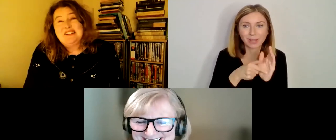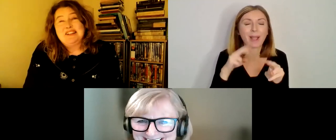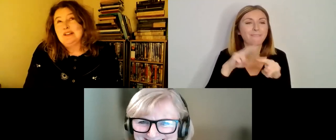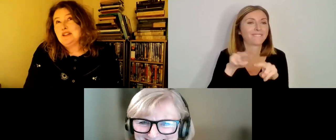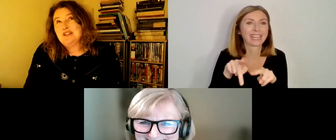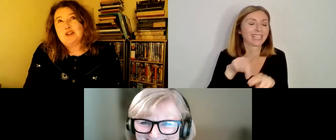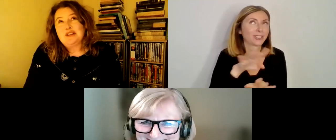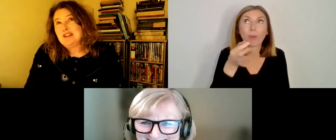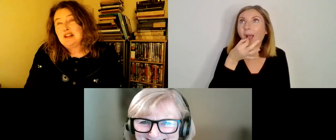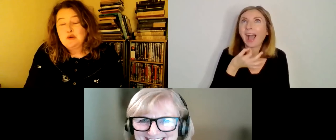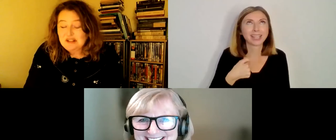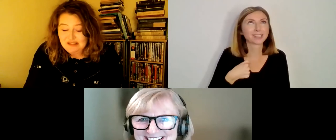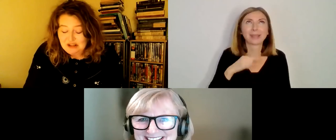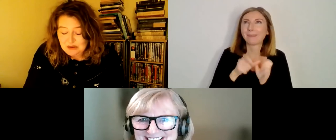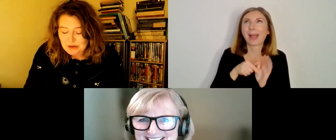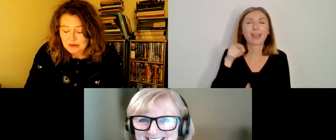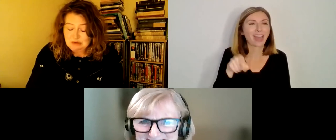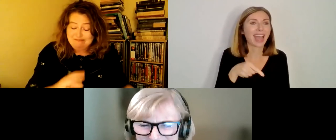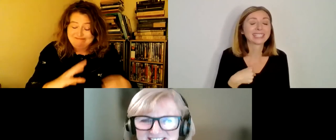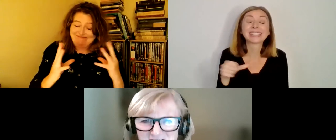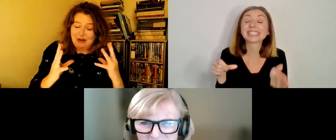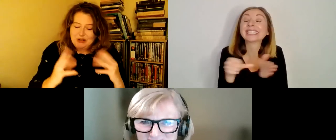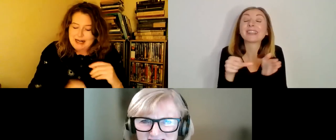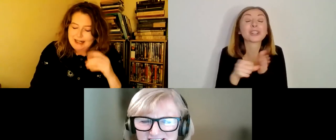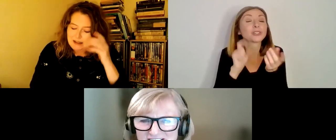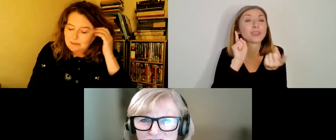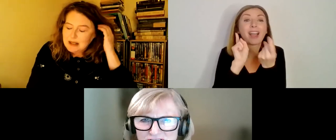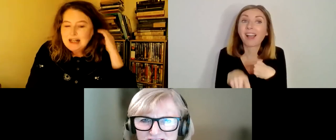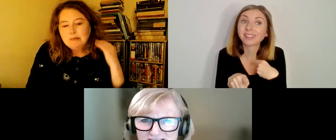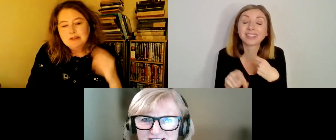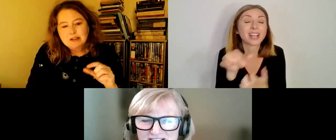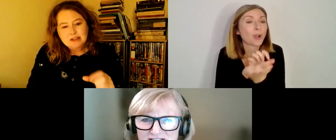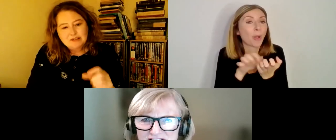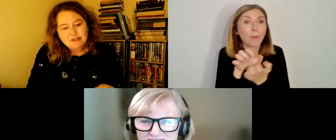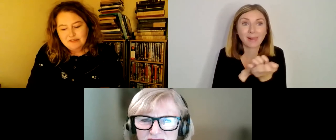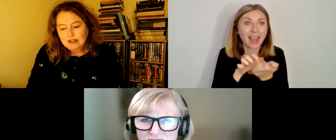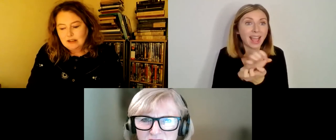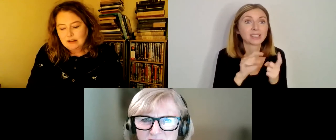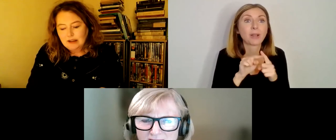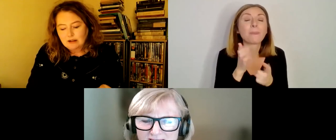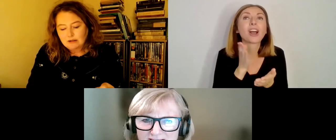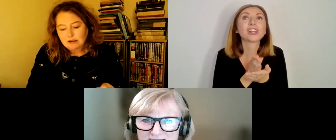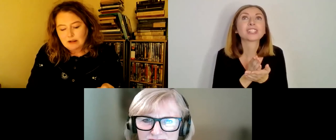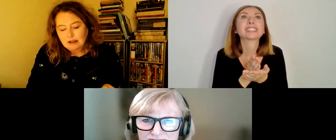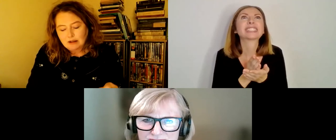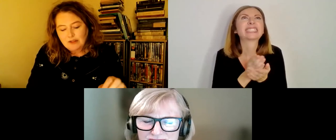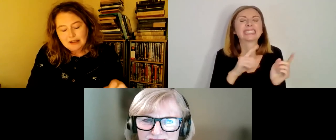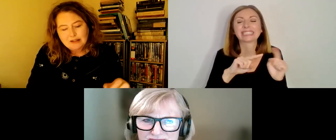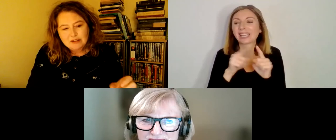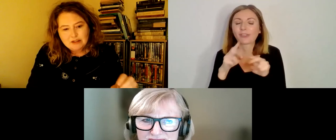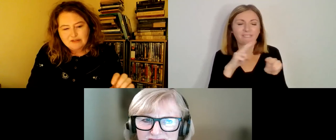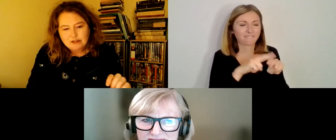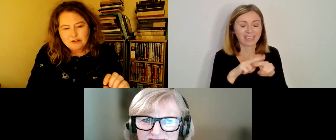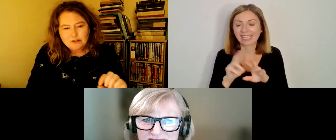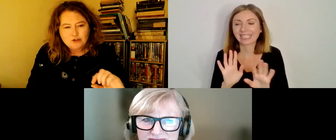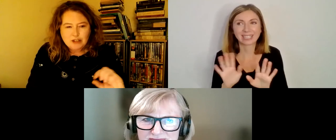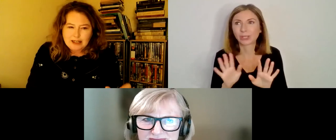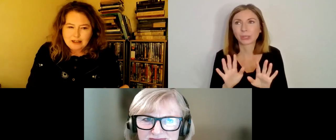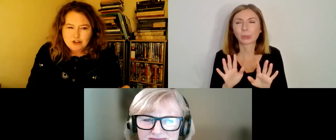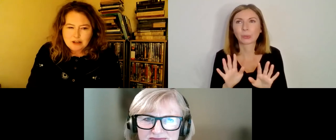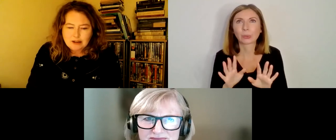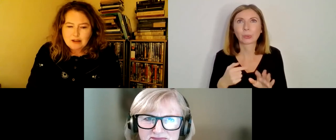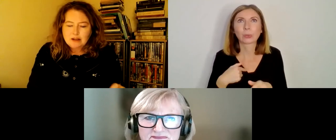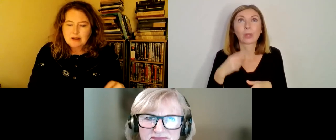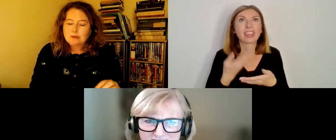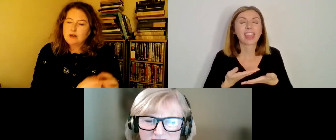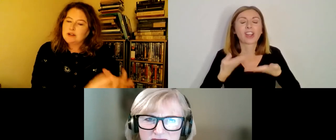It's just so difficult to untangle them. But the different Finians are then given different genealogies.